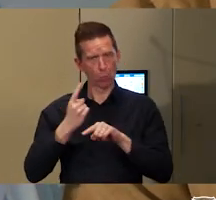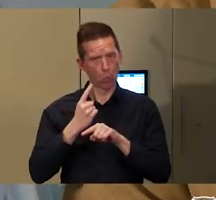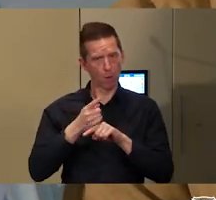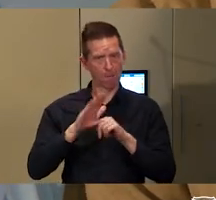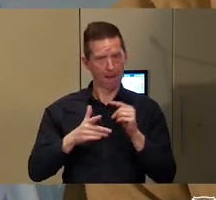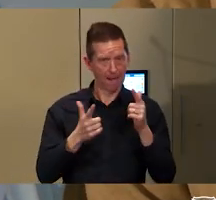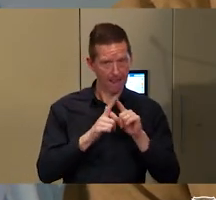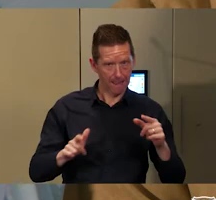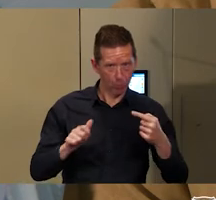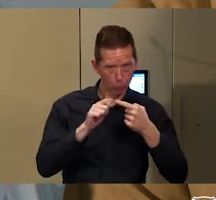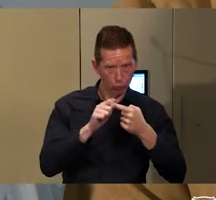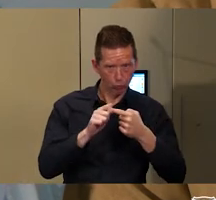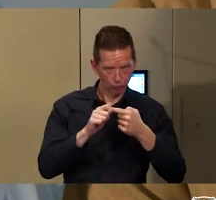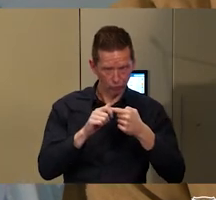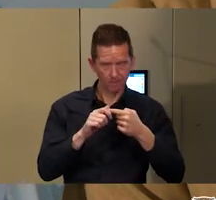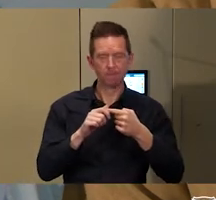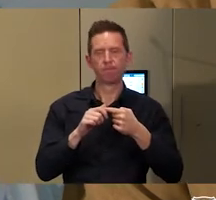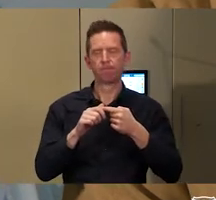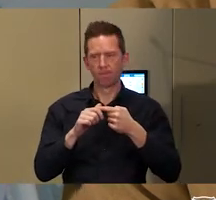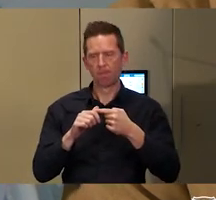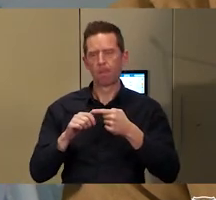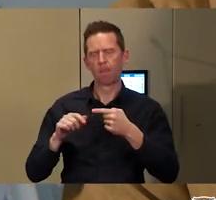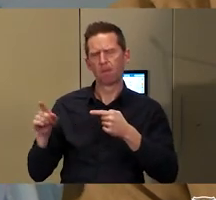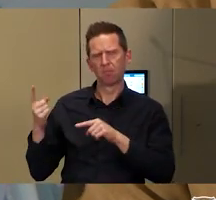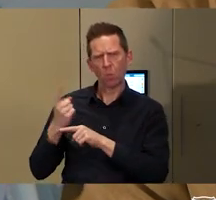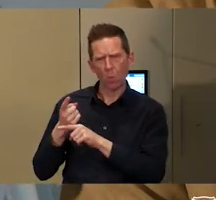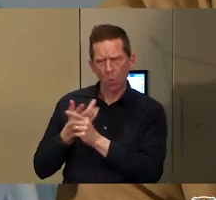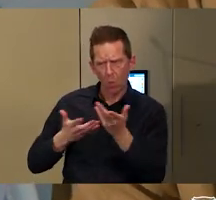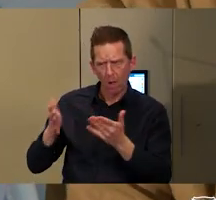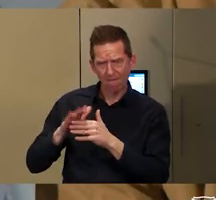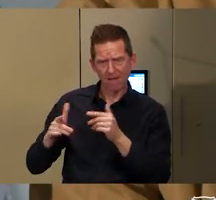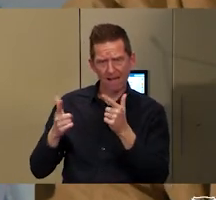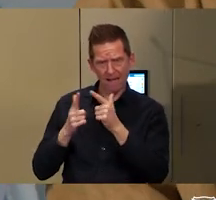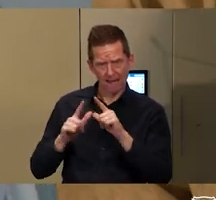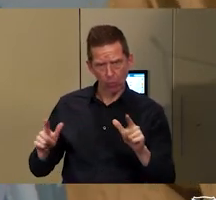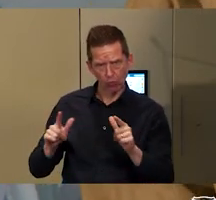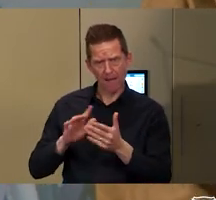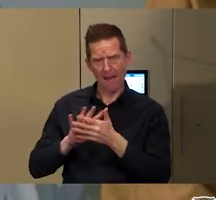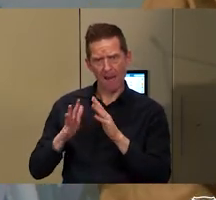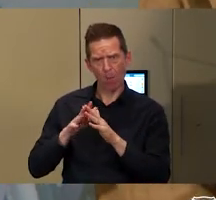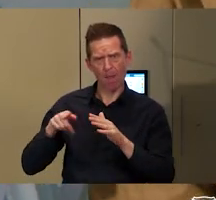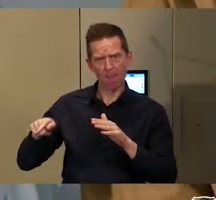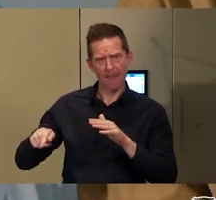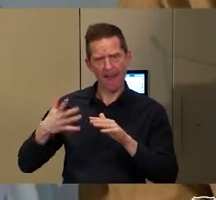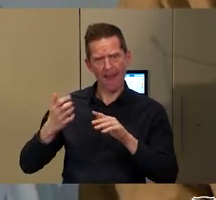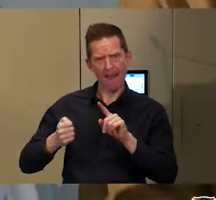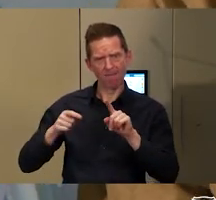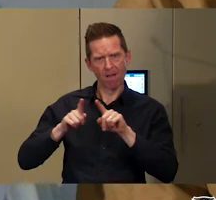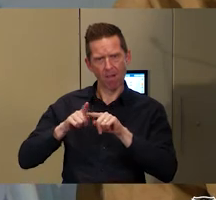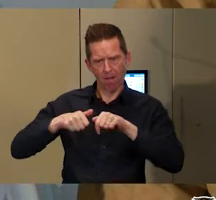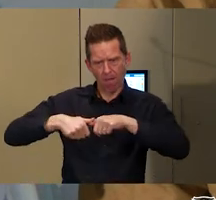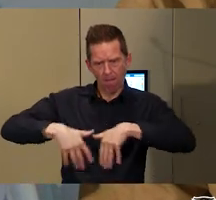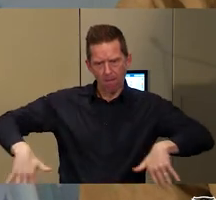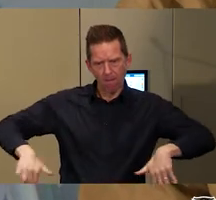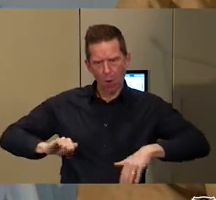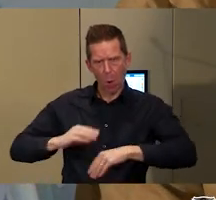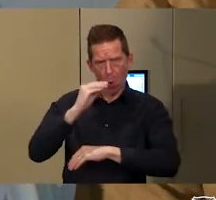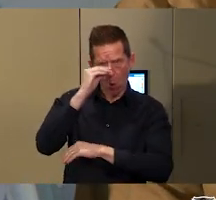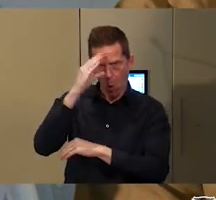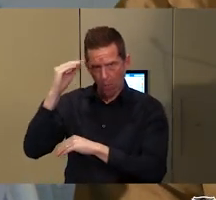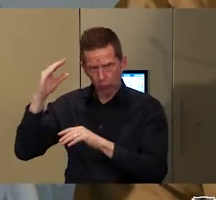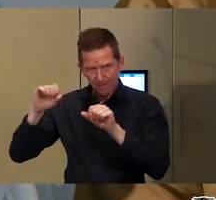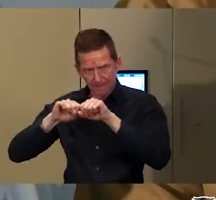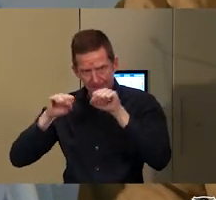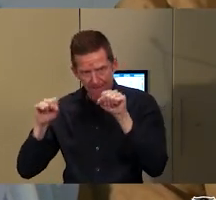I think very importantly, talking about language in the way that it is underpinned by knowledge systems and promulgates particular